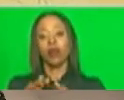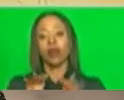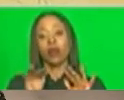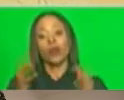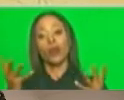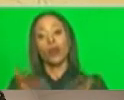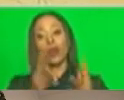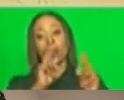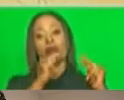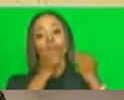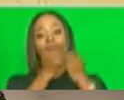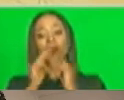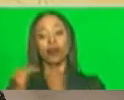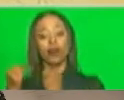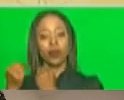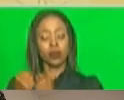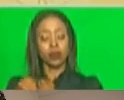nation